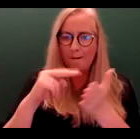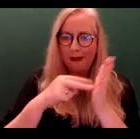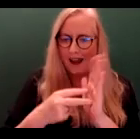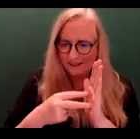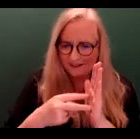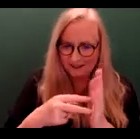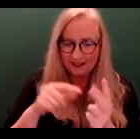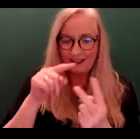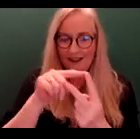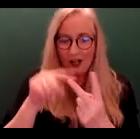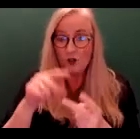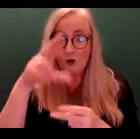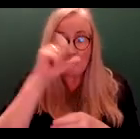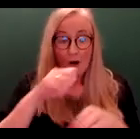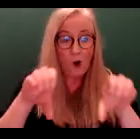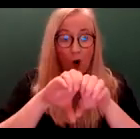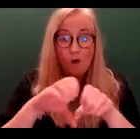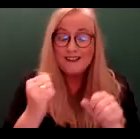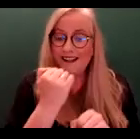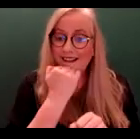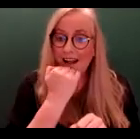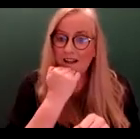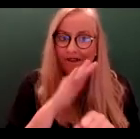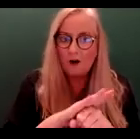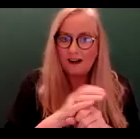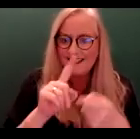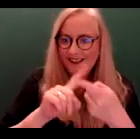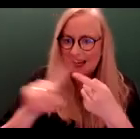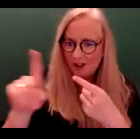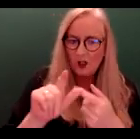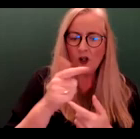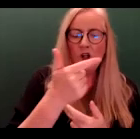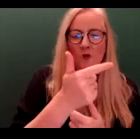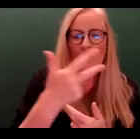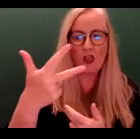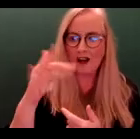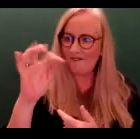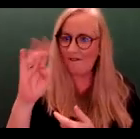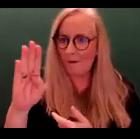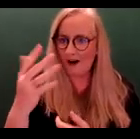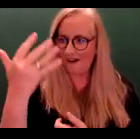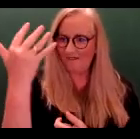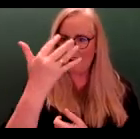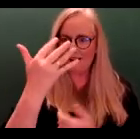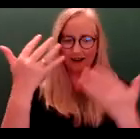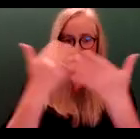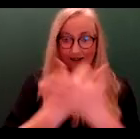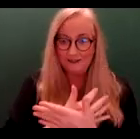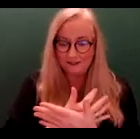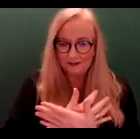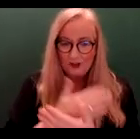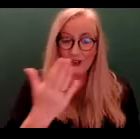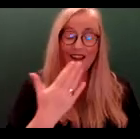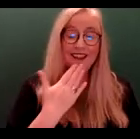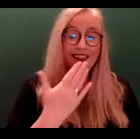in mind that the closing date for submissions is the 23rd of February at 5pm. Thank